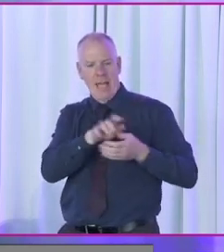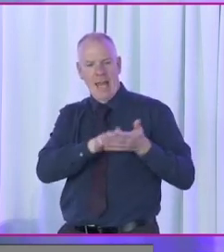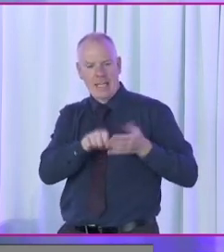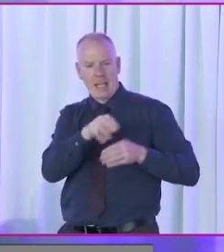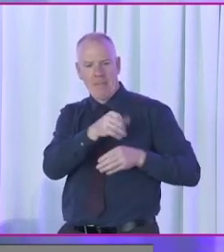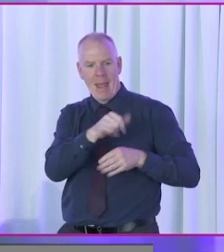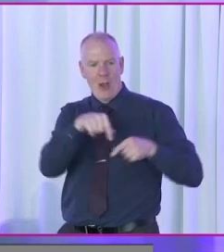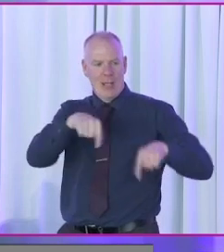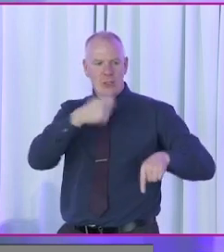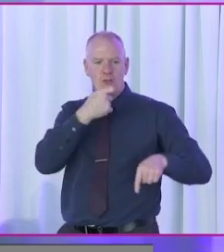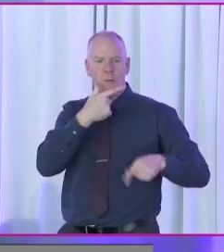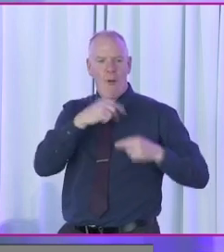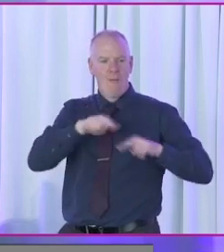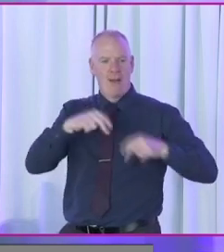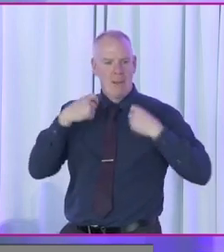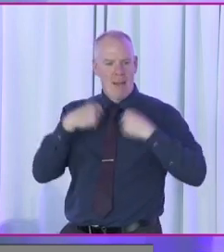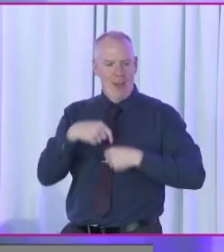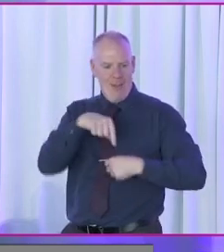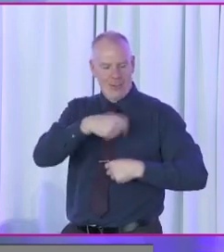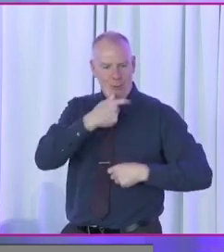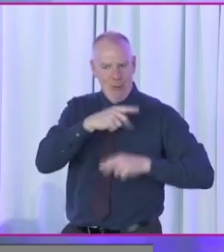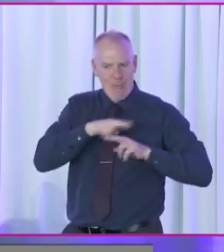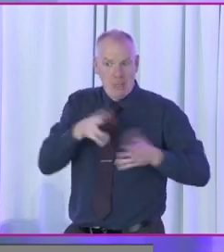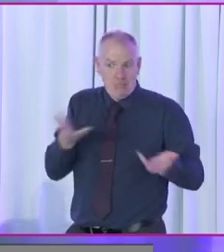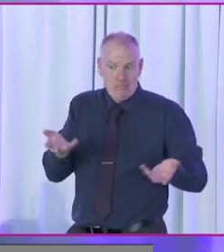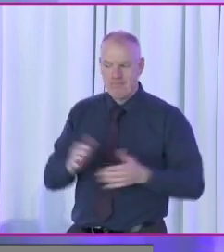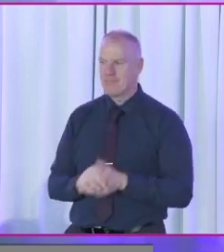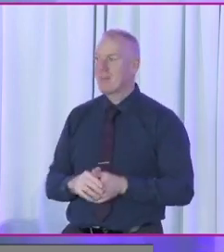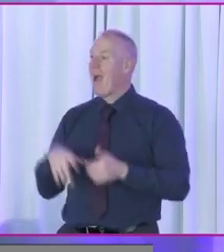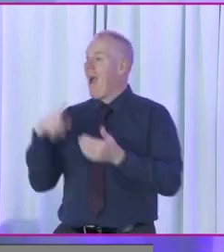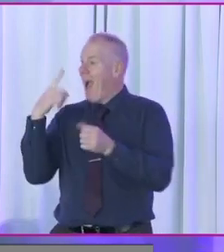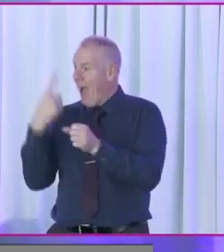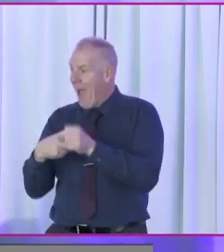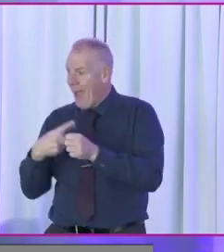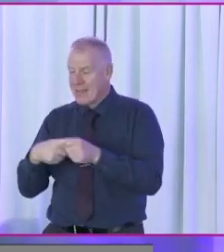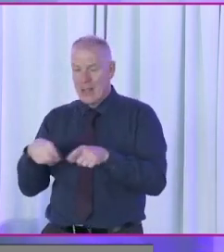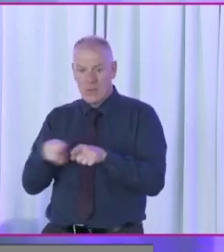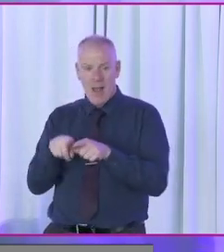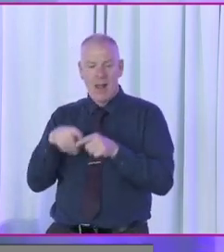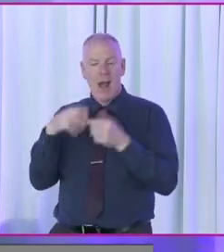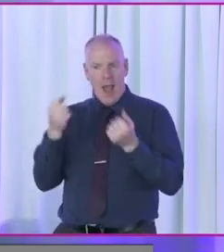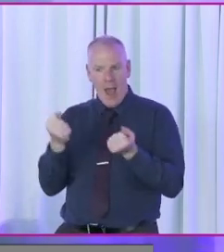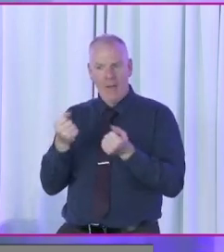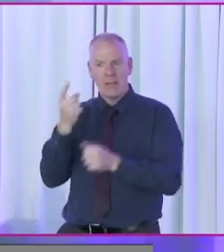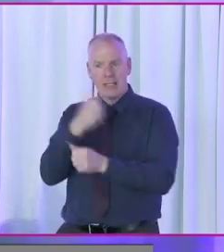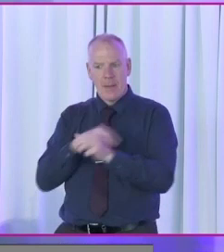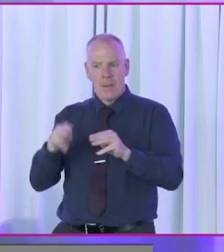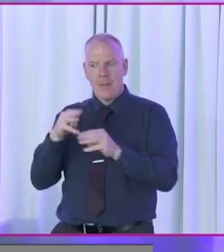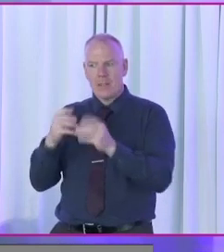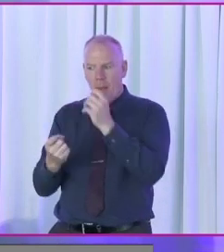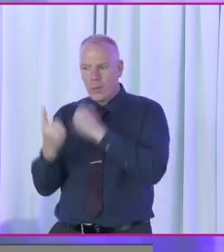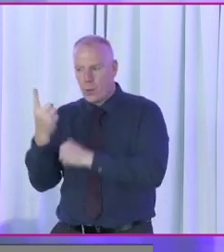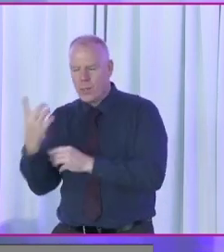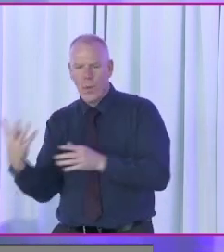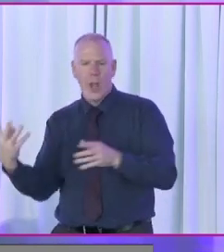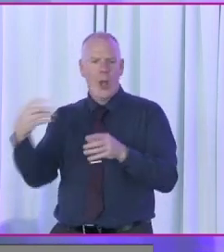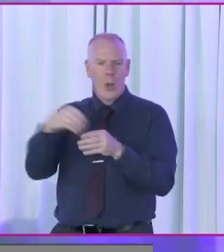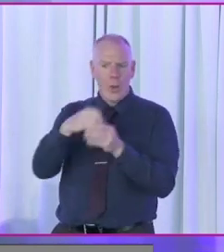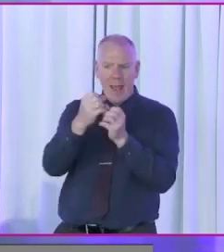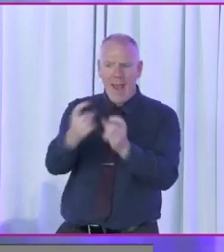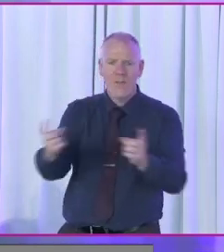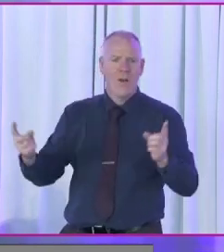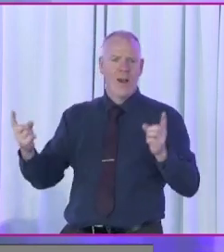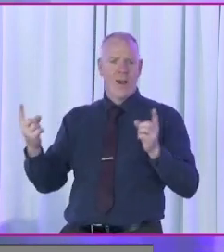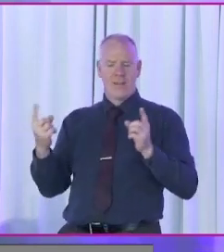well. So as well as providing facilities and opportunities to include everybody